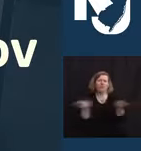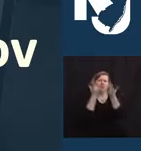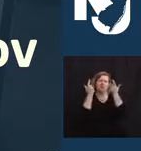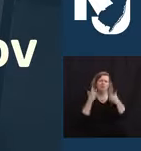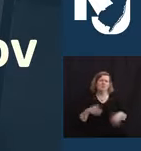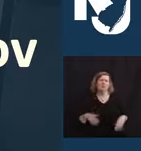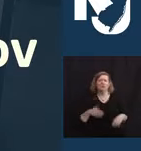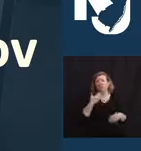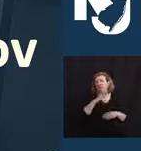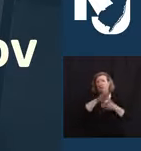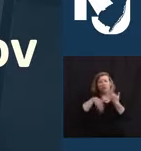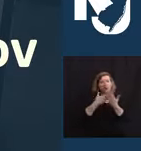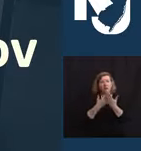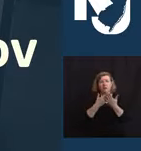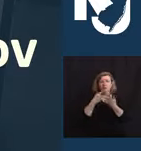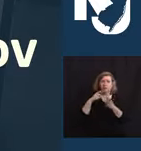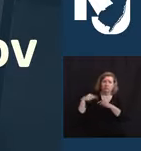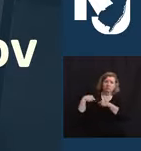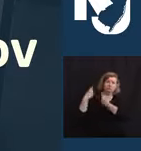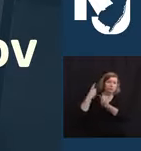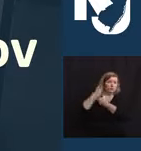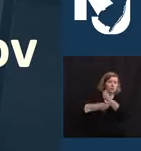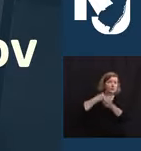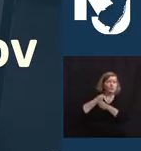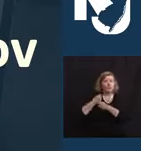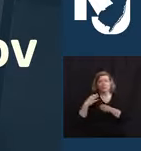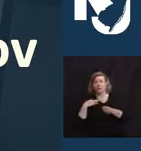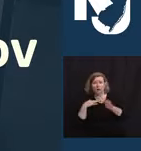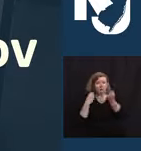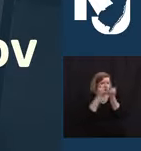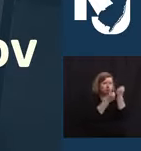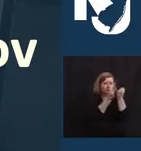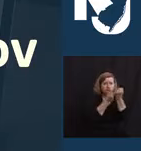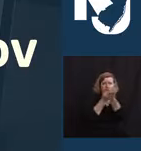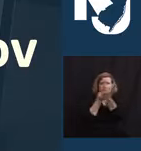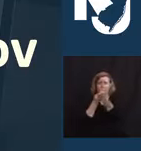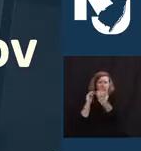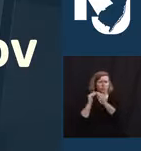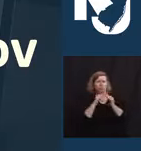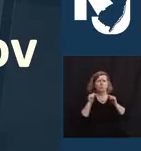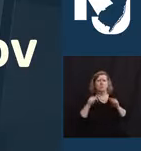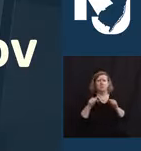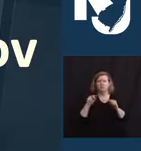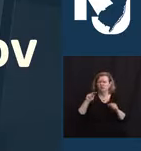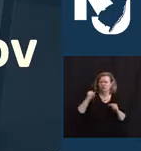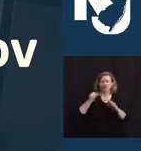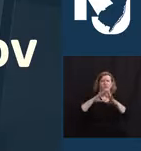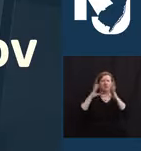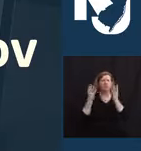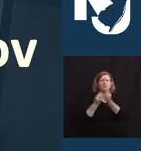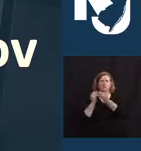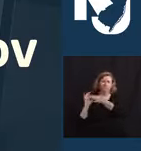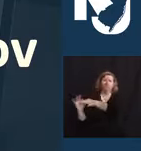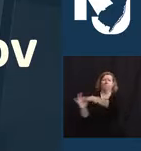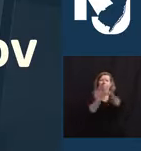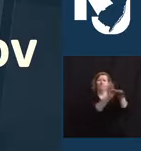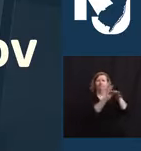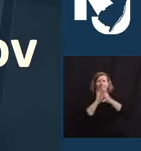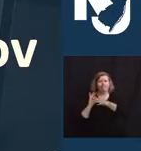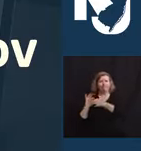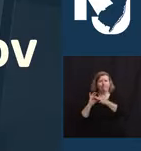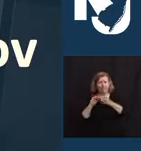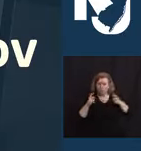I also thank you. You've heard me say it many, many times, we are a family. A large, diverse, sometimes